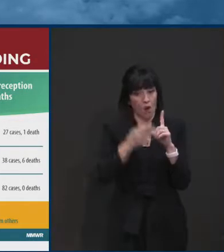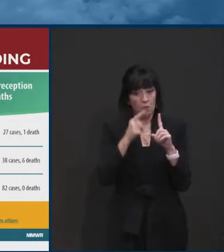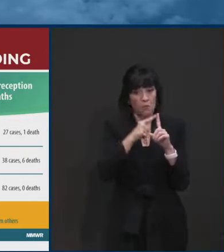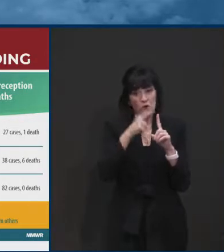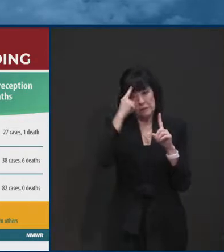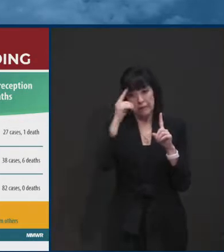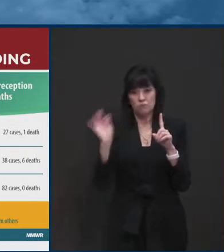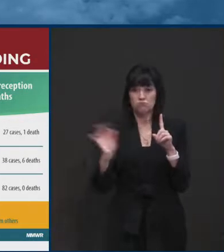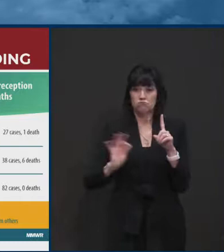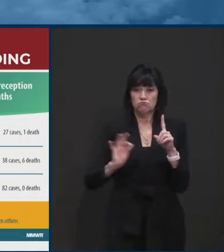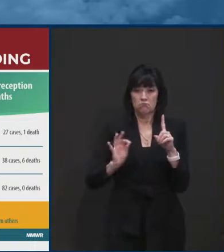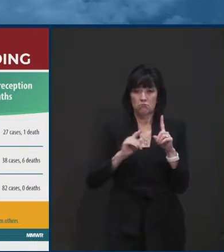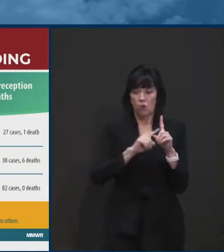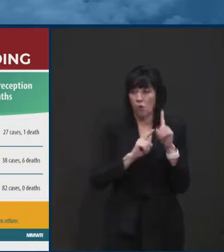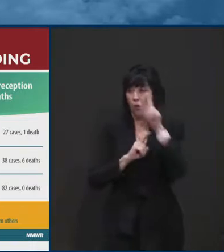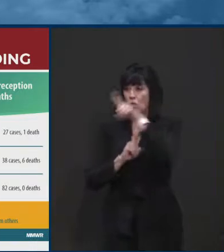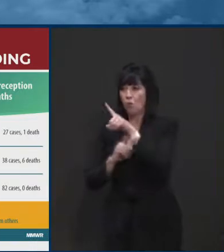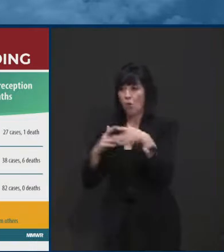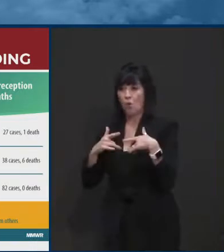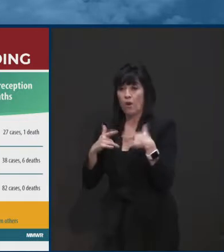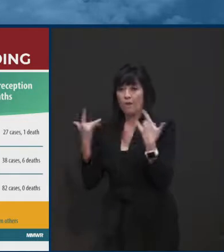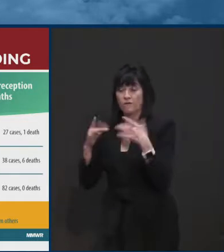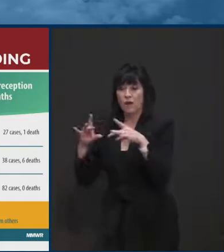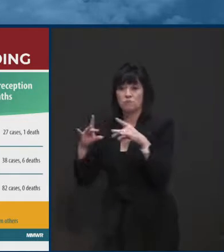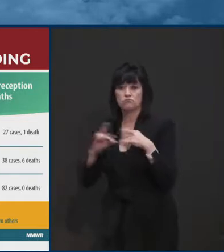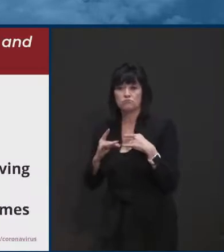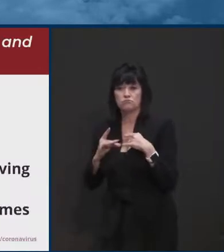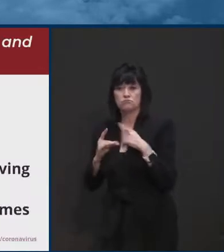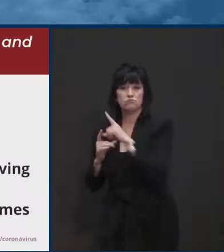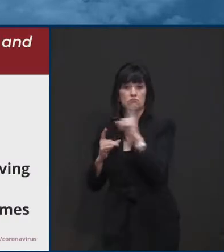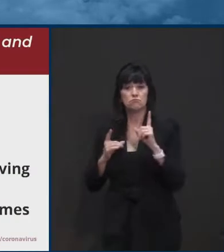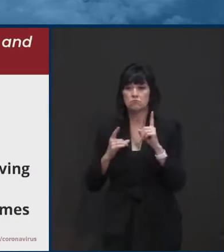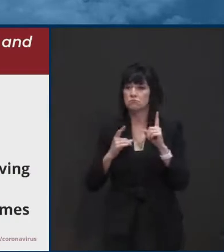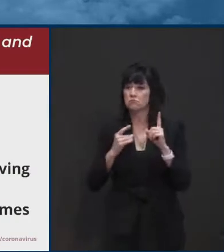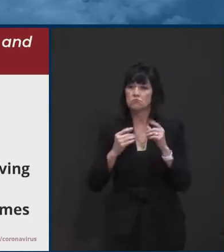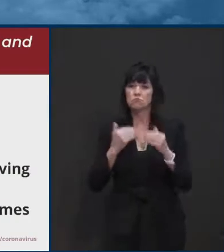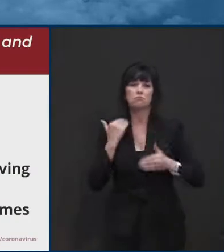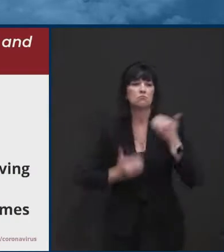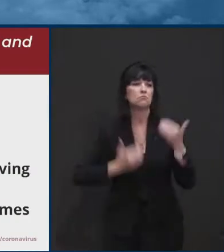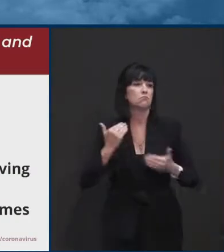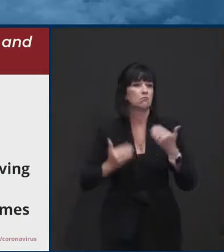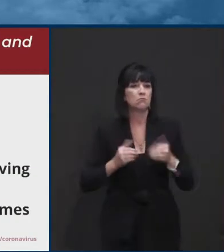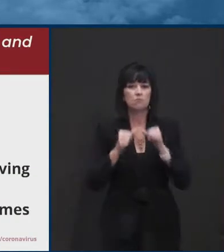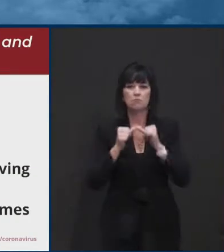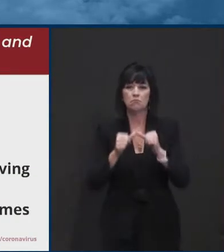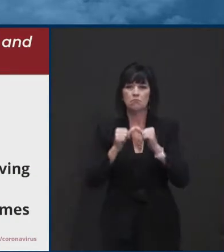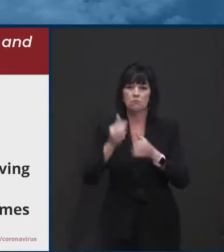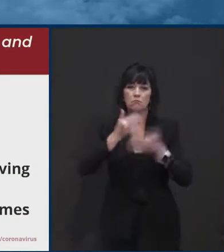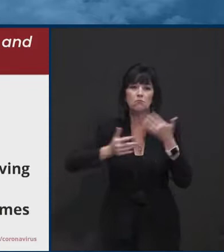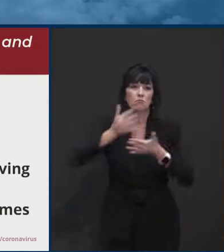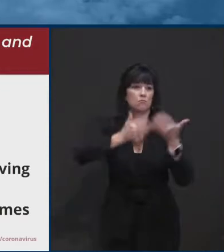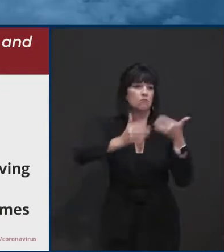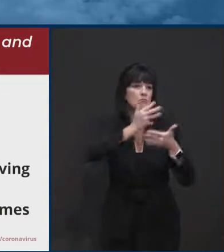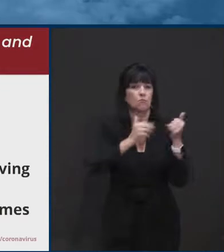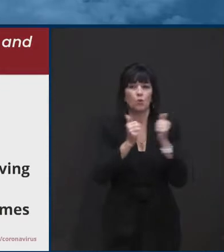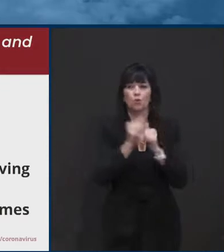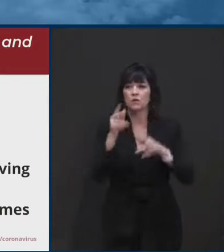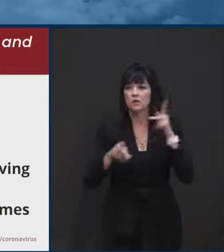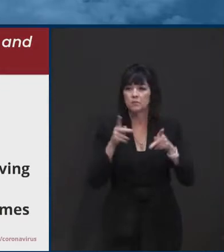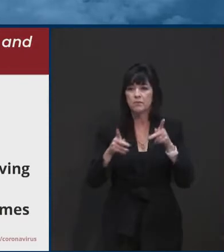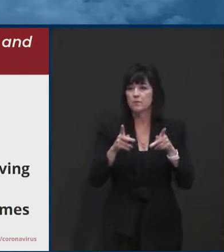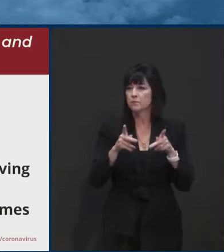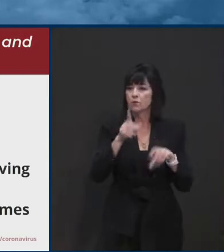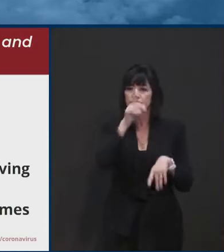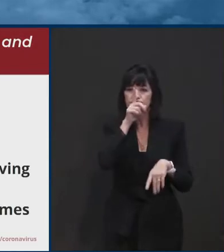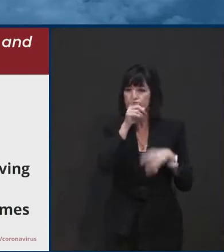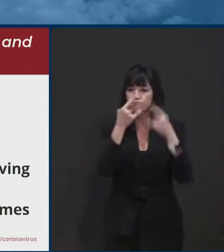accelerate the spread. So on the next slide, um, I, I just wanted to talk a little bit more about some of what we're seeing